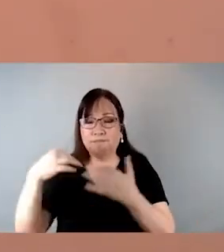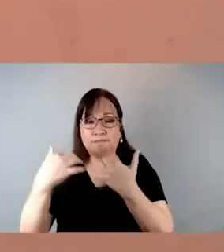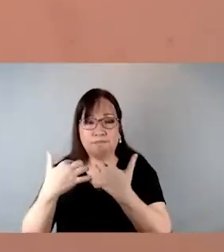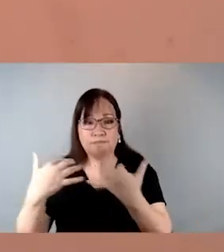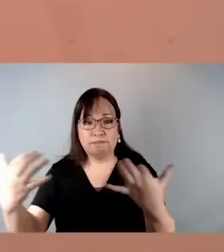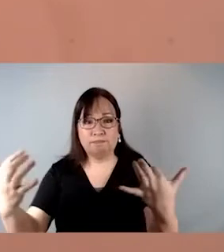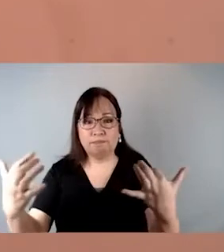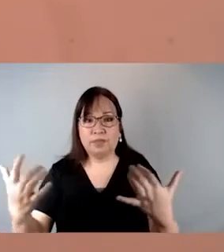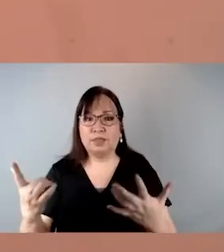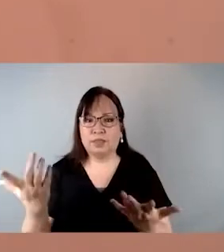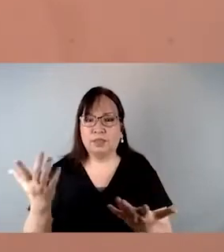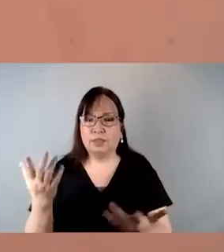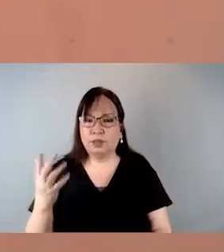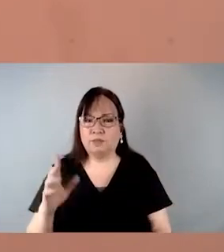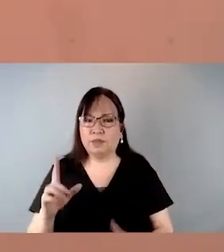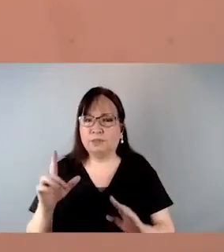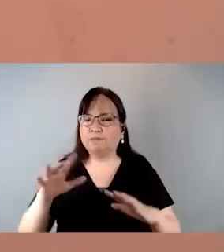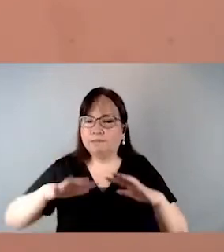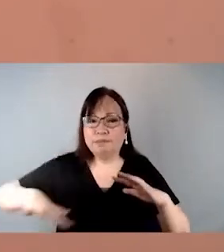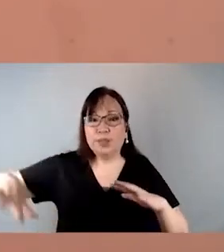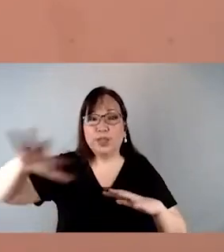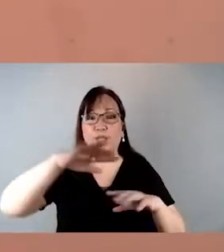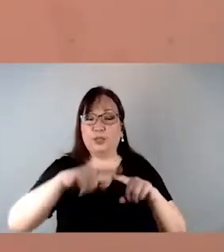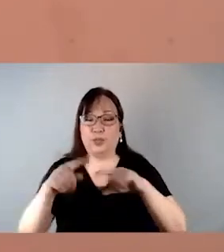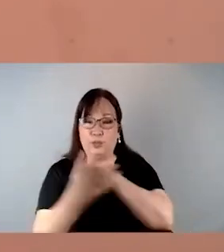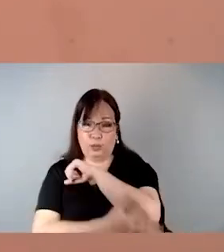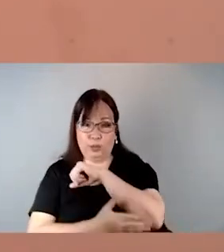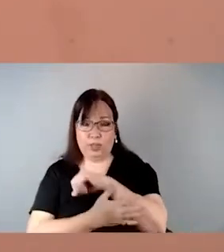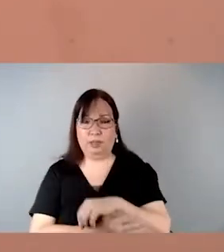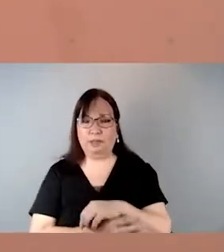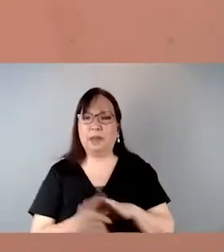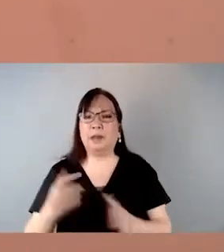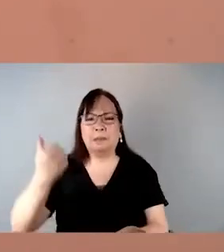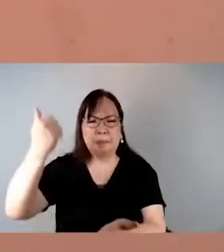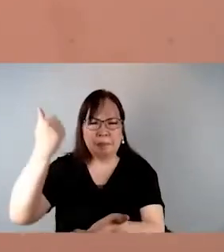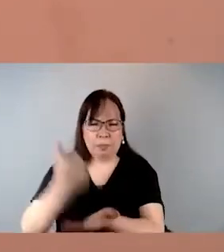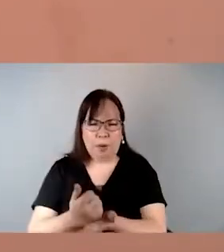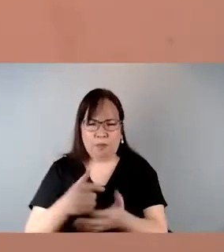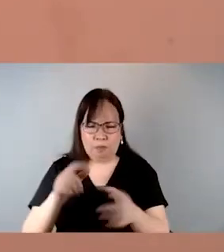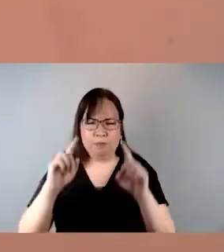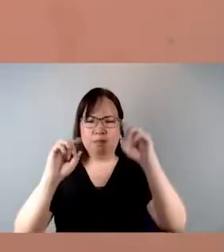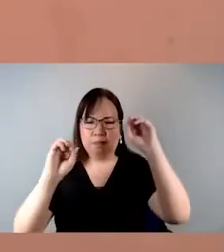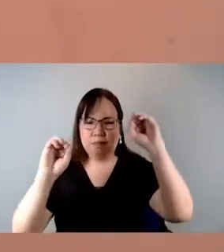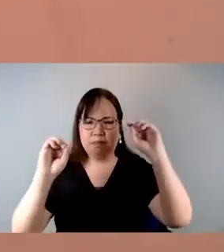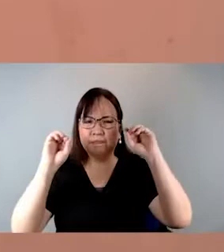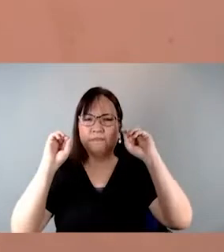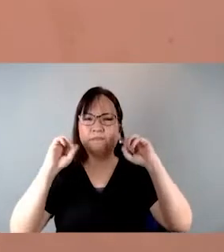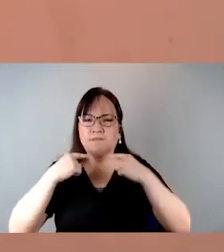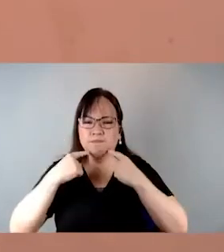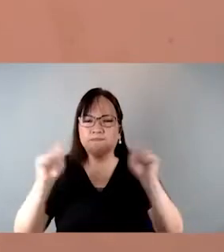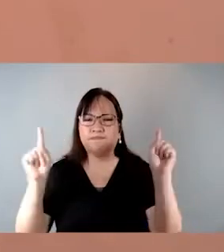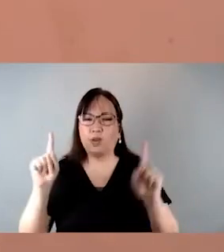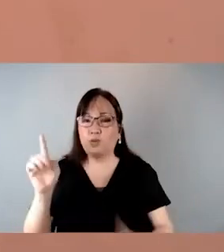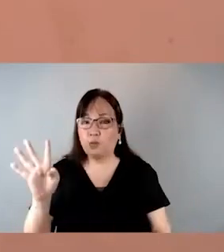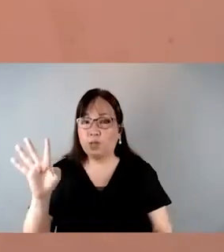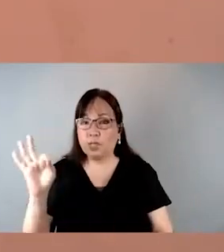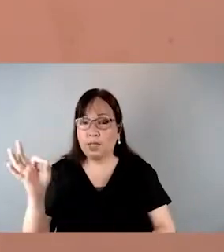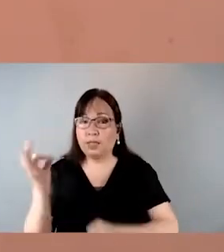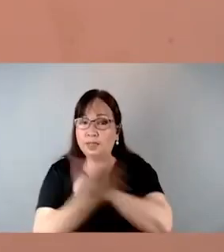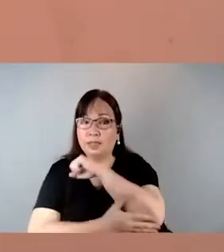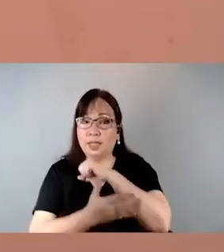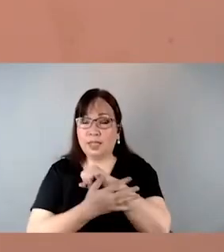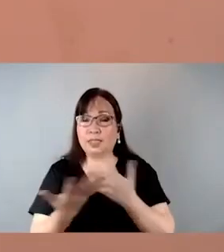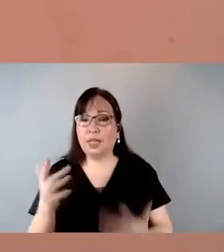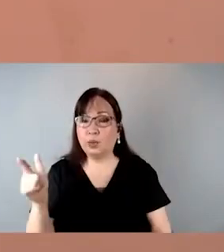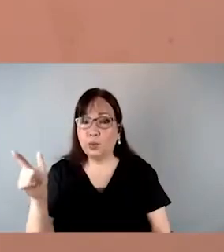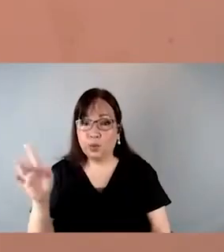Assembly of the then-existing League of Nations and was unanimously adopted by its 49 member states